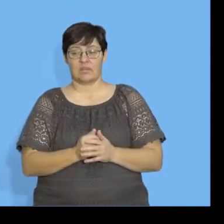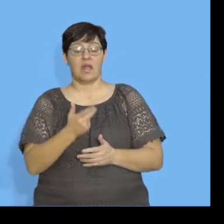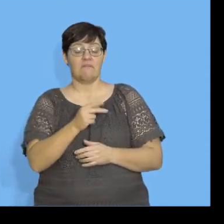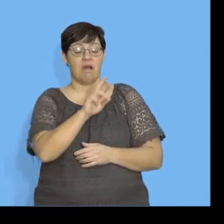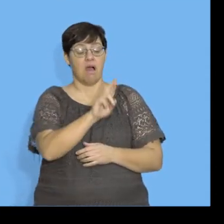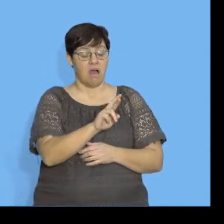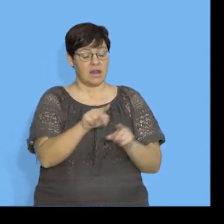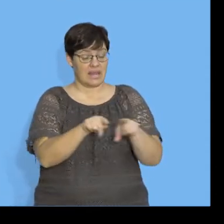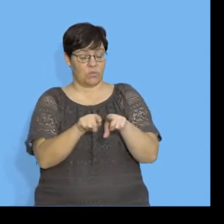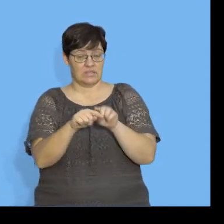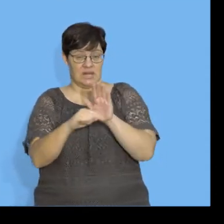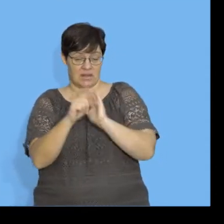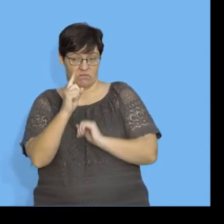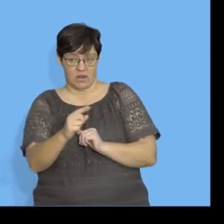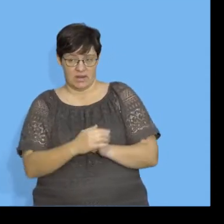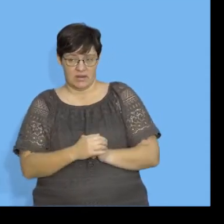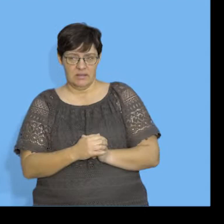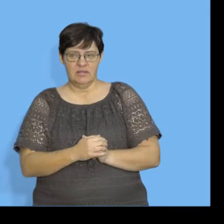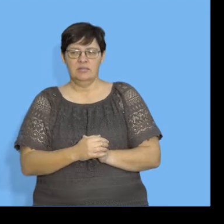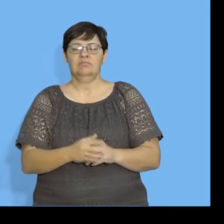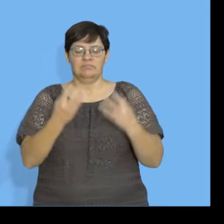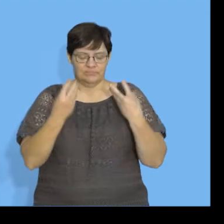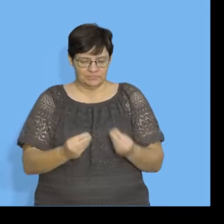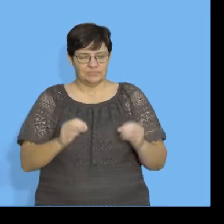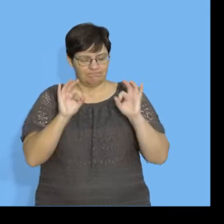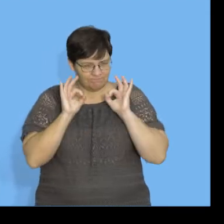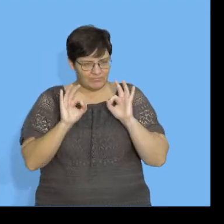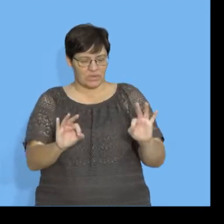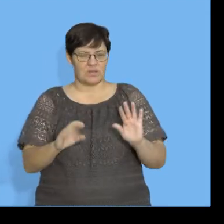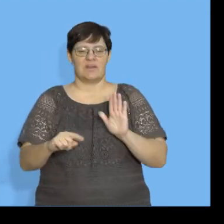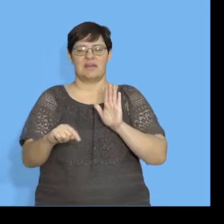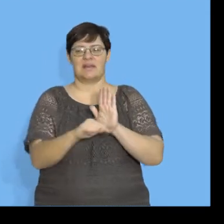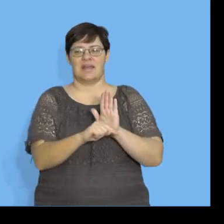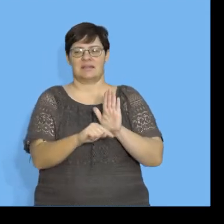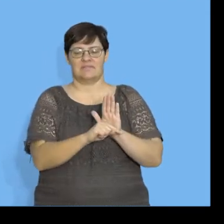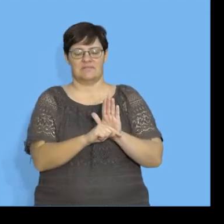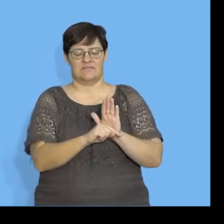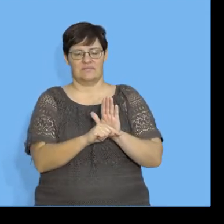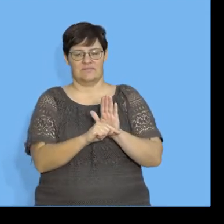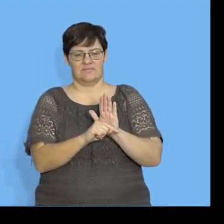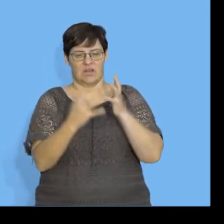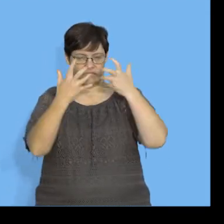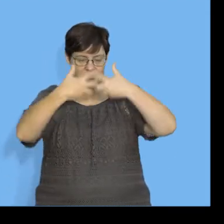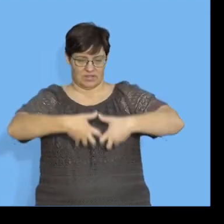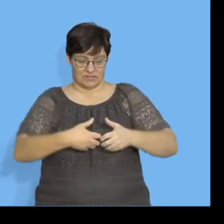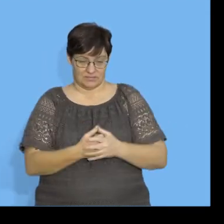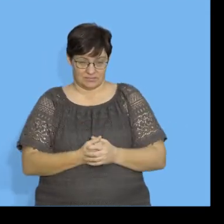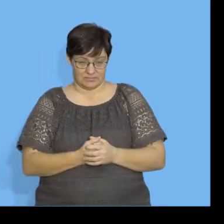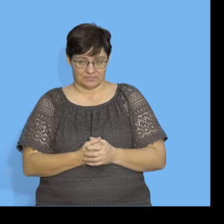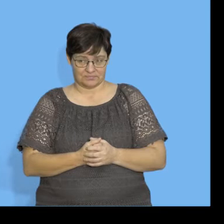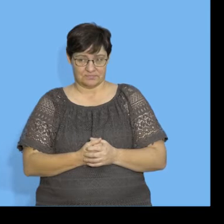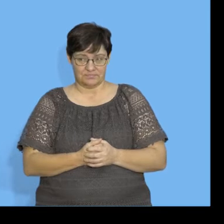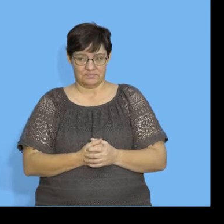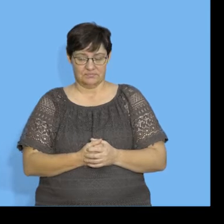R is negative 1, there is a perfect negative correlation.